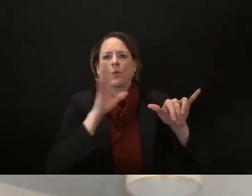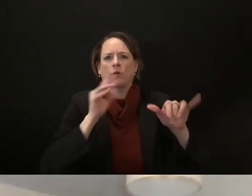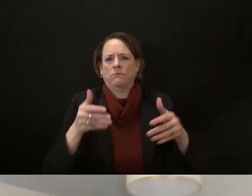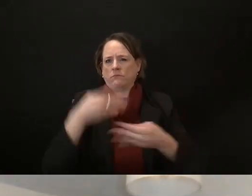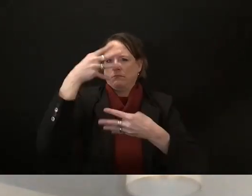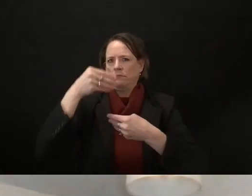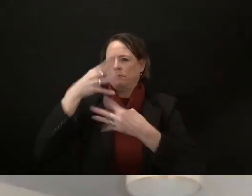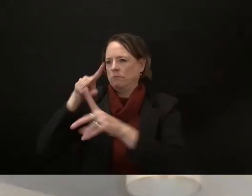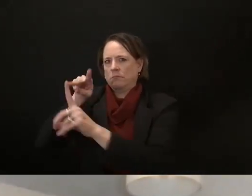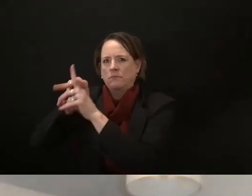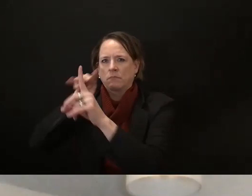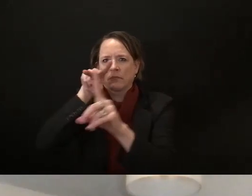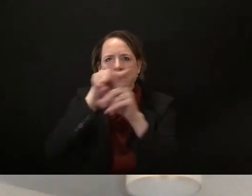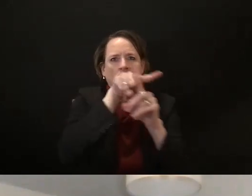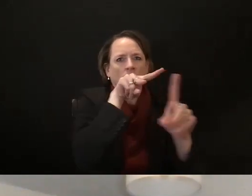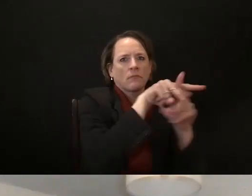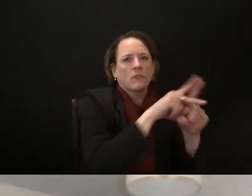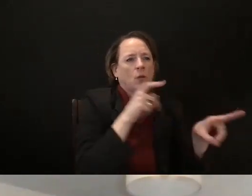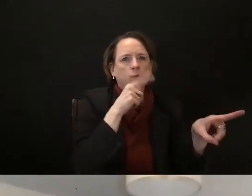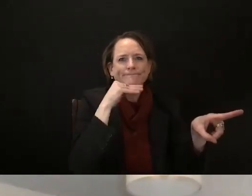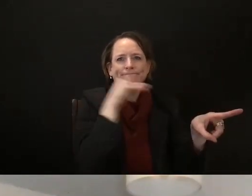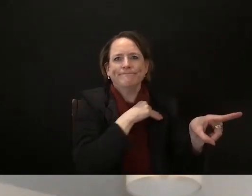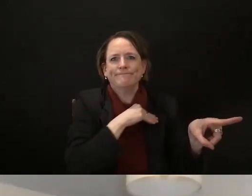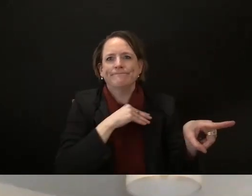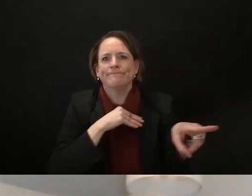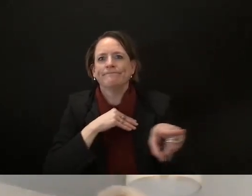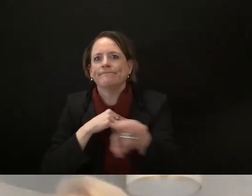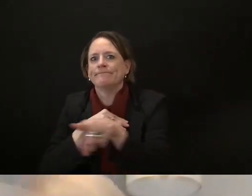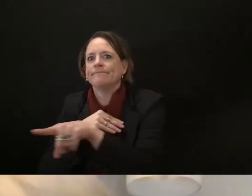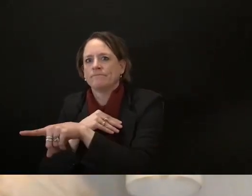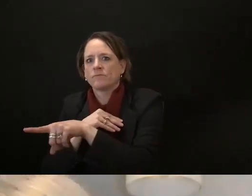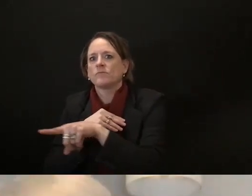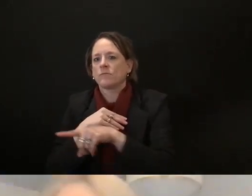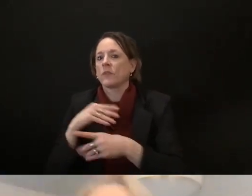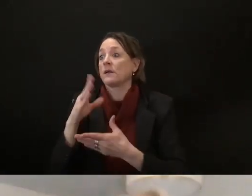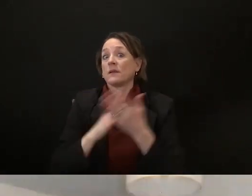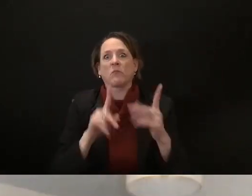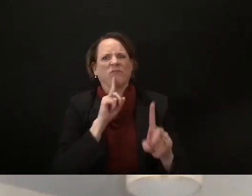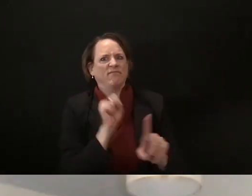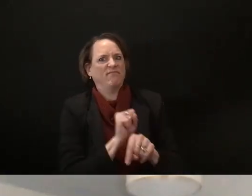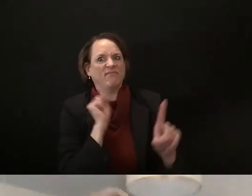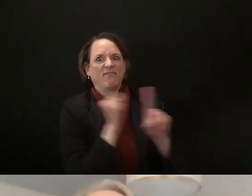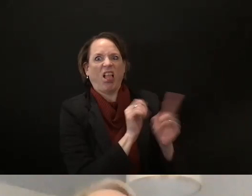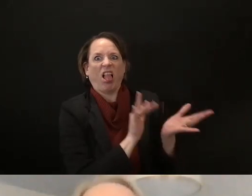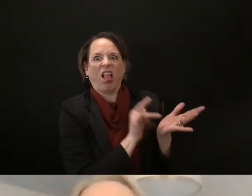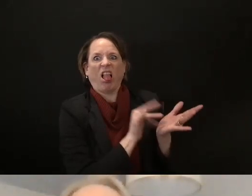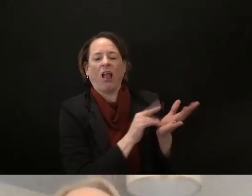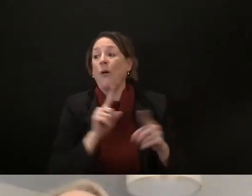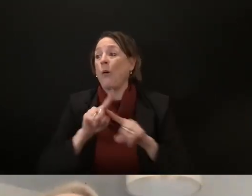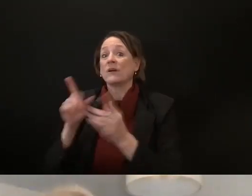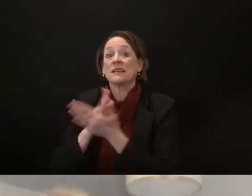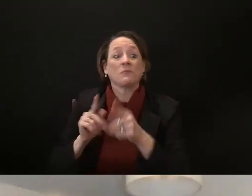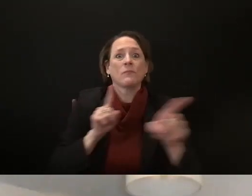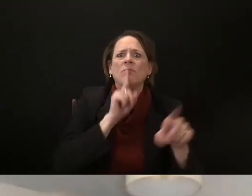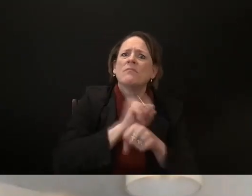some of the things that that have led to years long bans um and being able